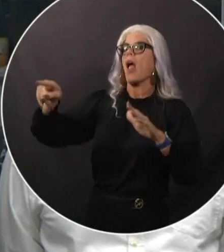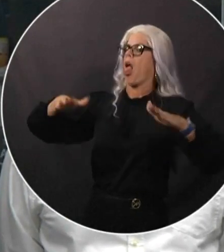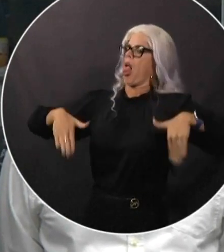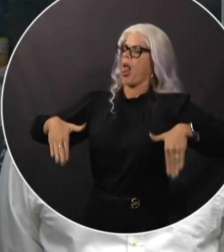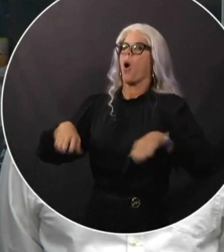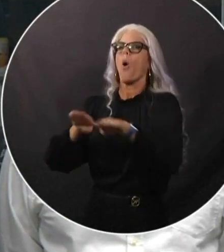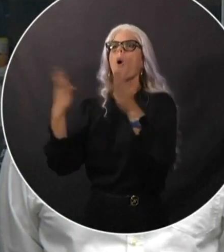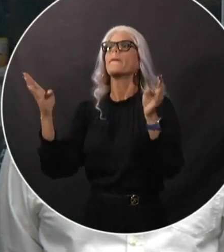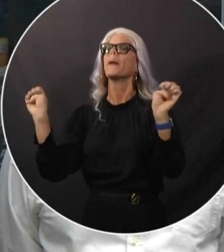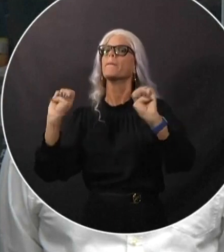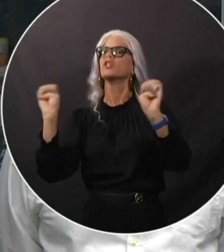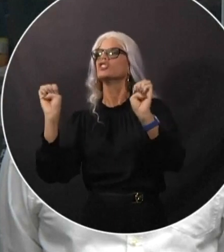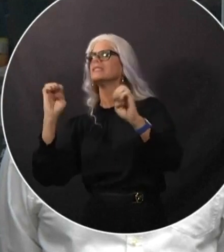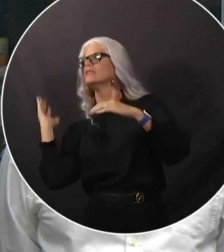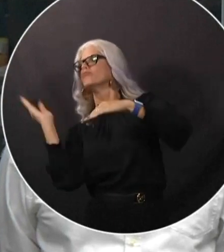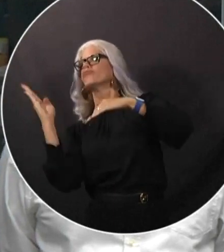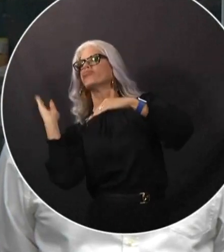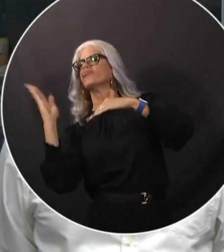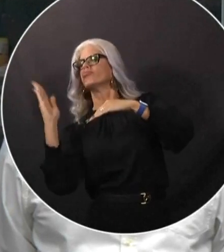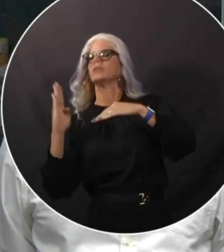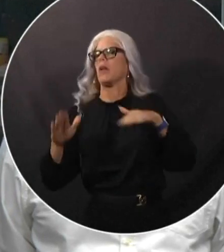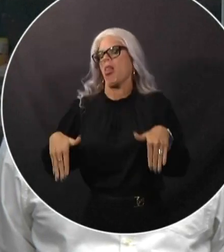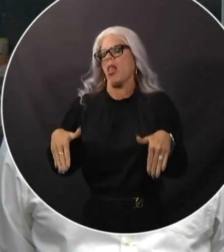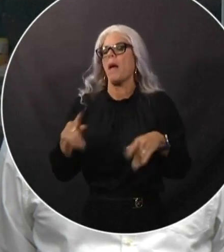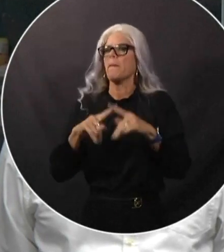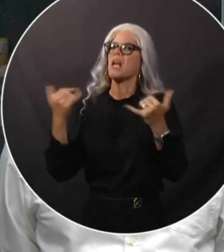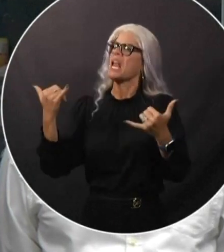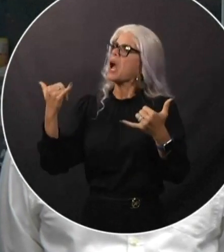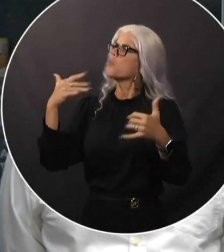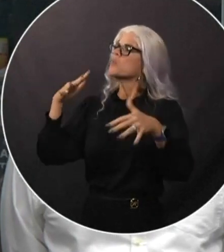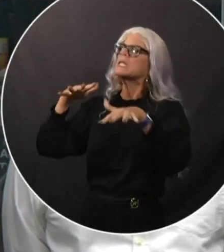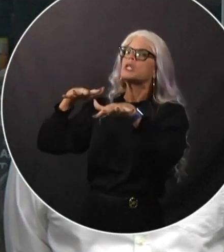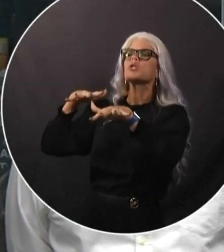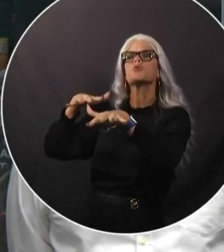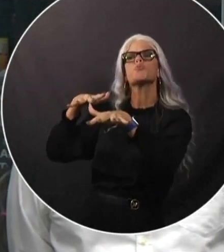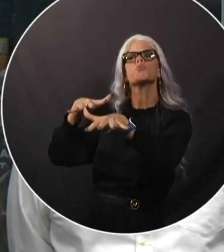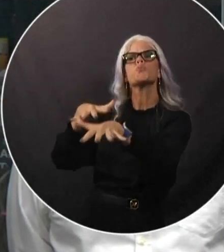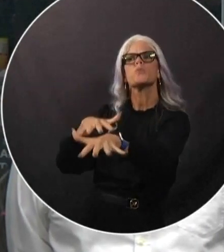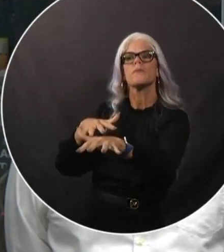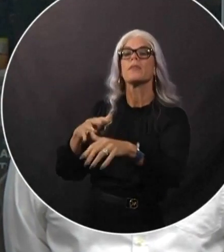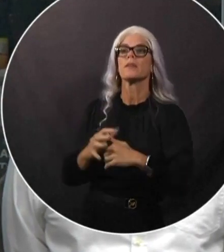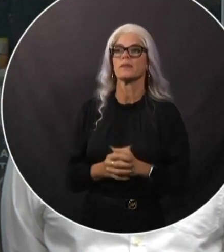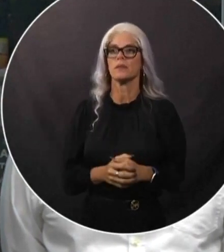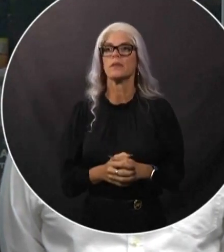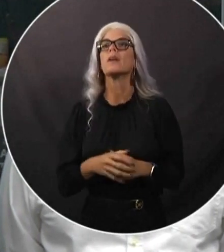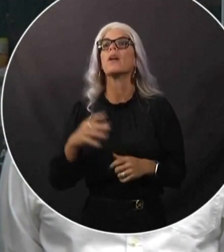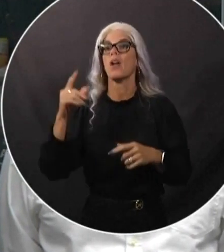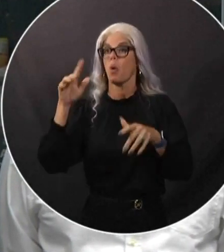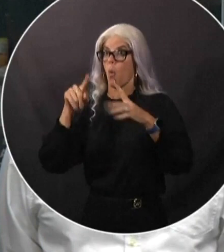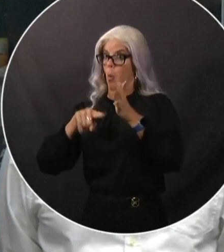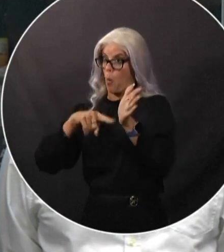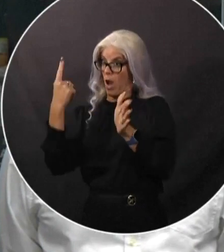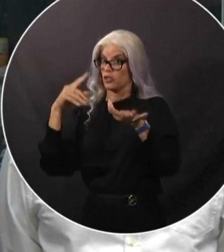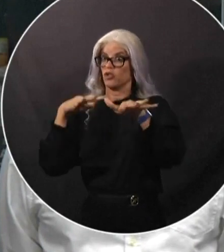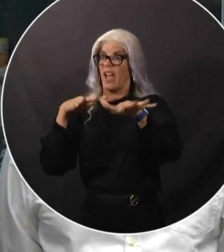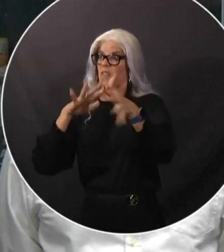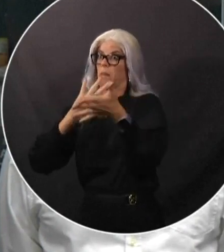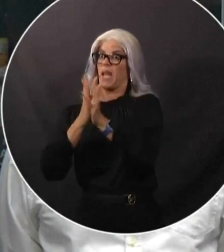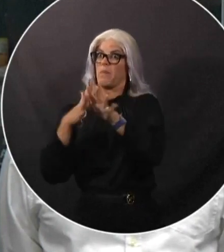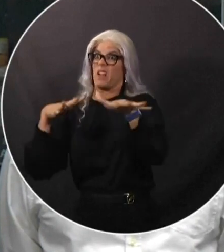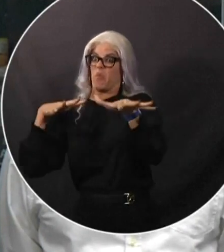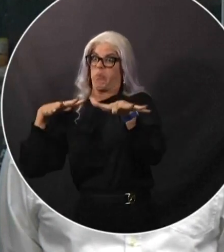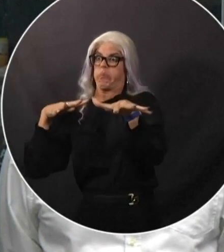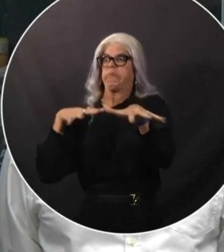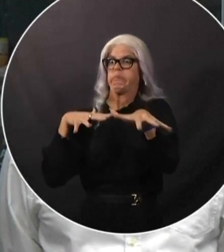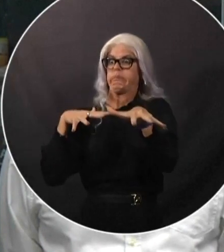speeds are at 40 miles per hour or less. And so when that happens, they will make that call. People will be able to